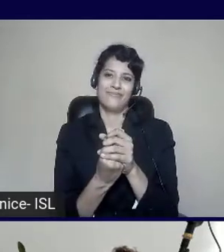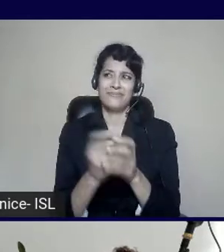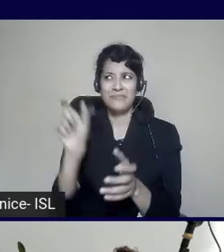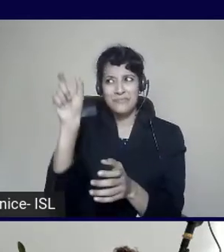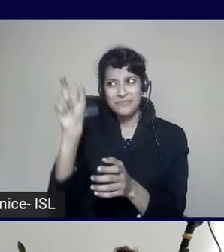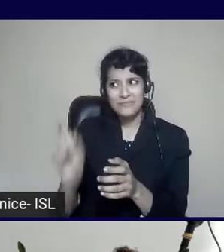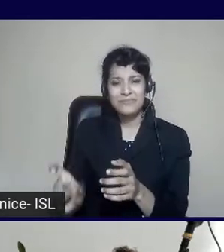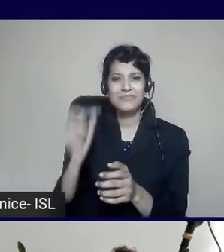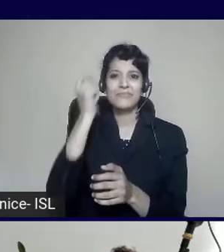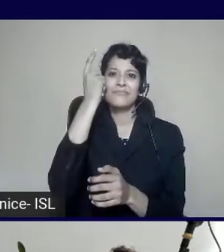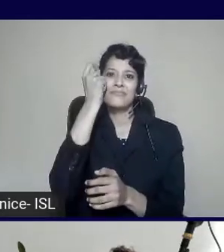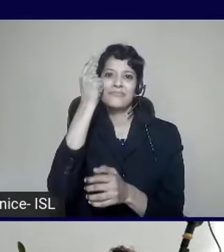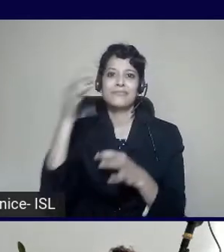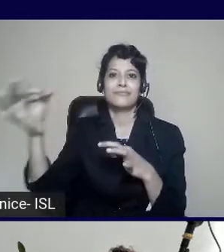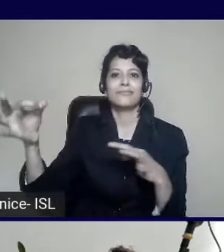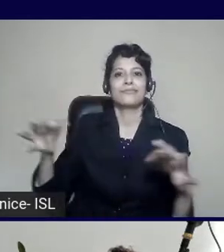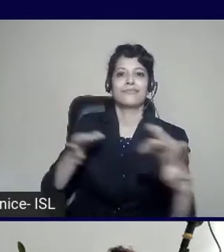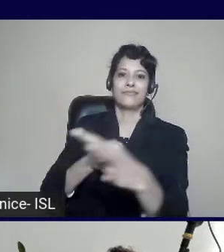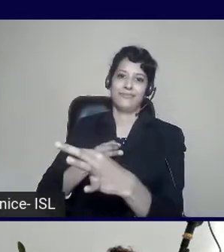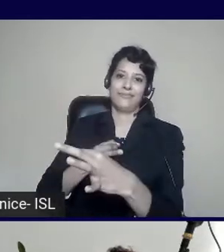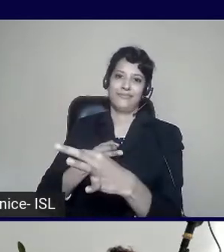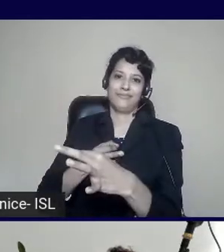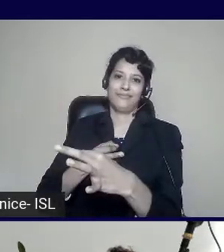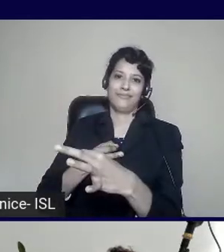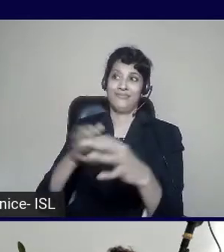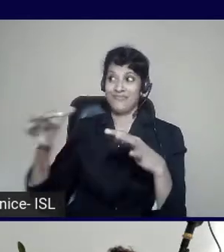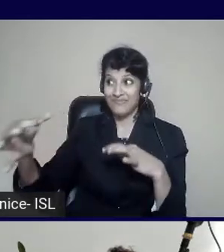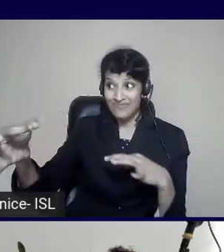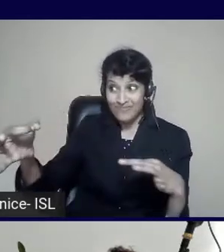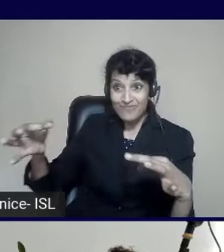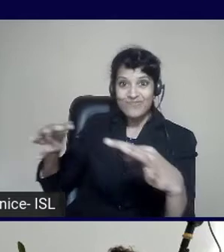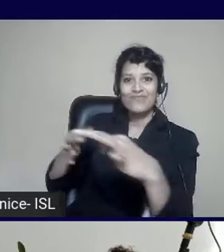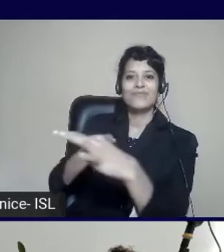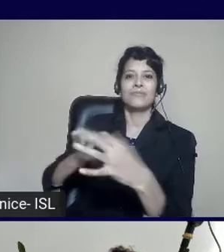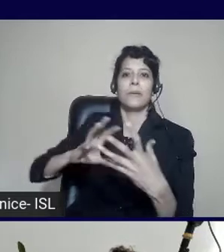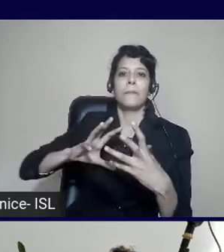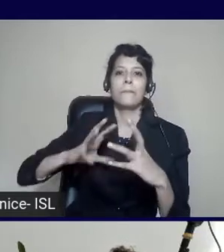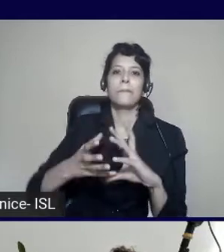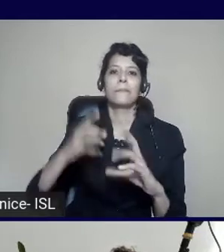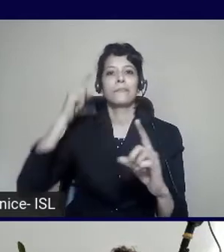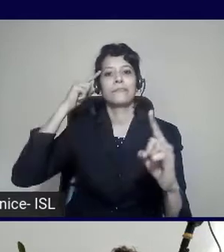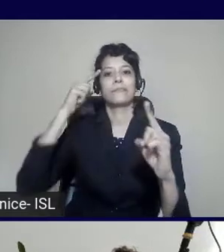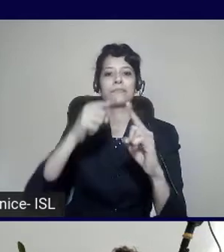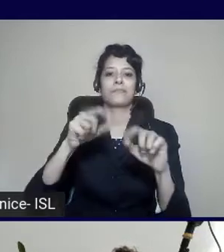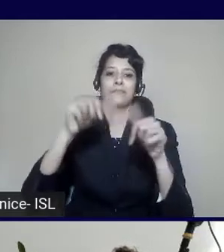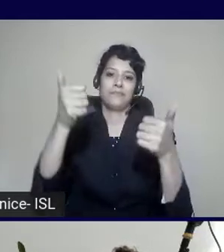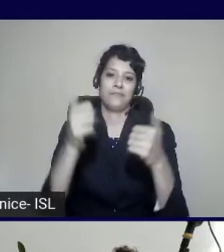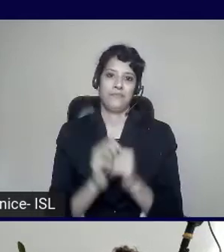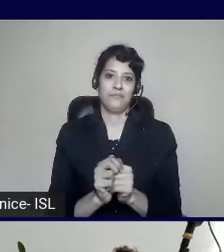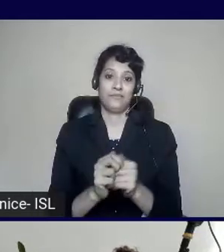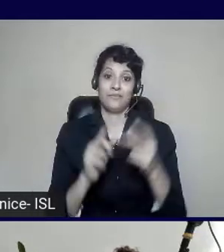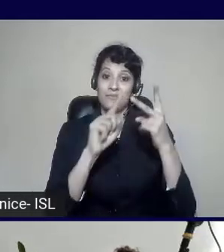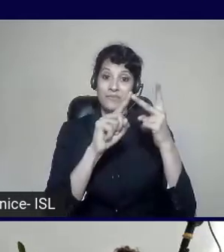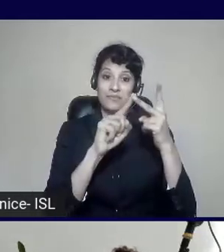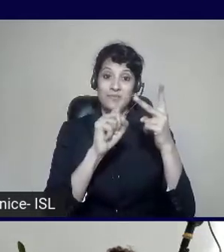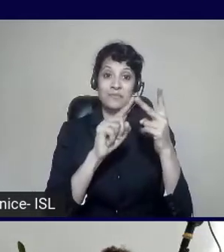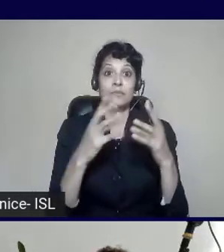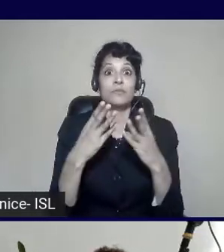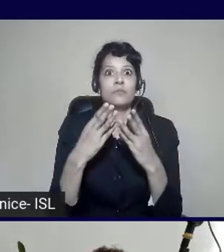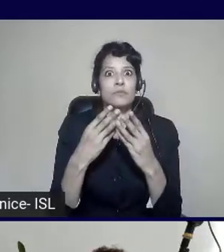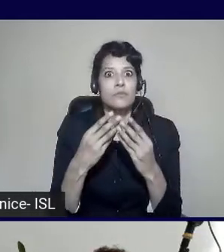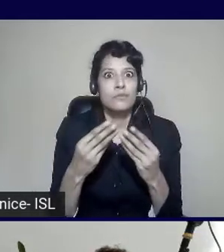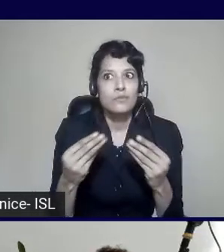don't cater for Ashley, and you are creating an empathy bubble. You want to solve for one, extend to many. Now,